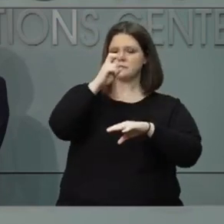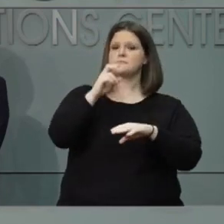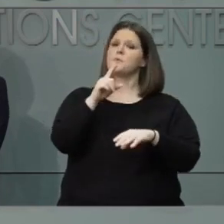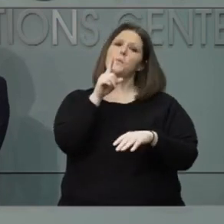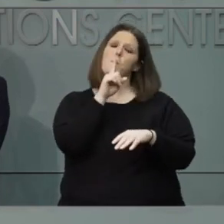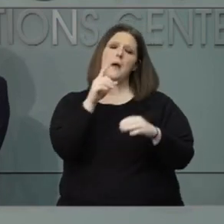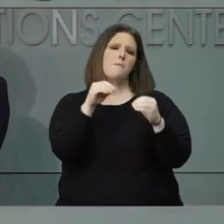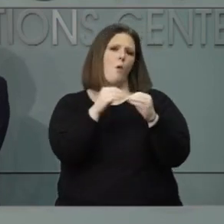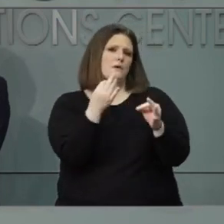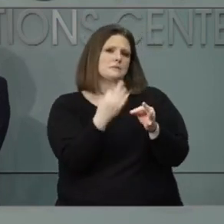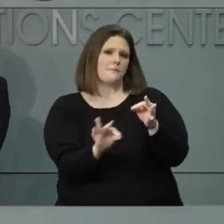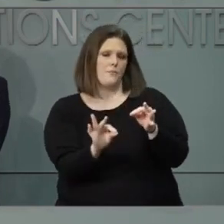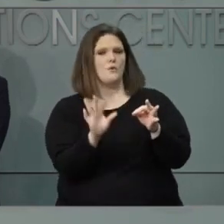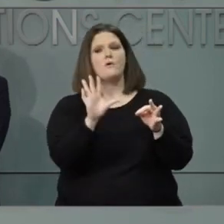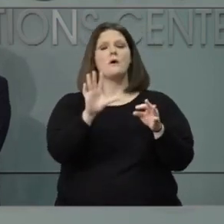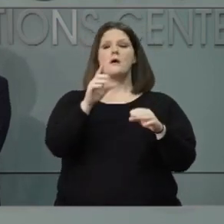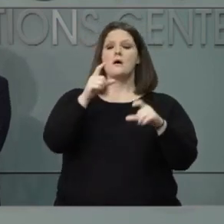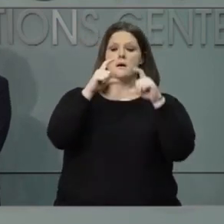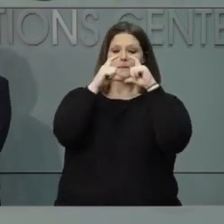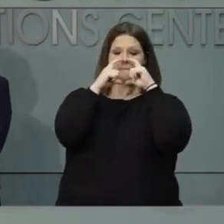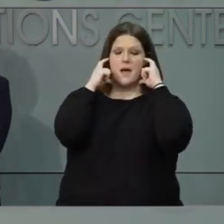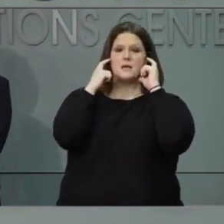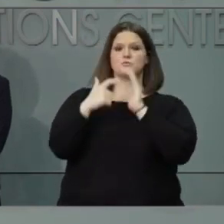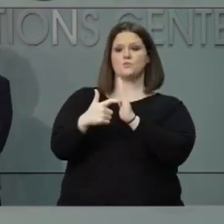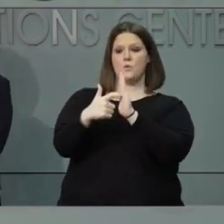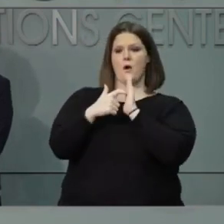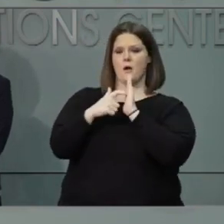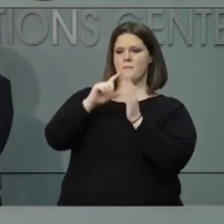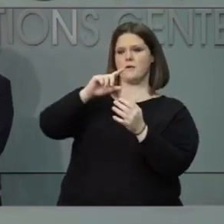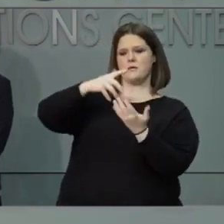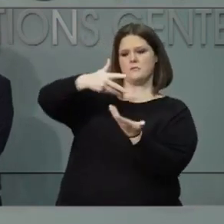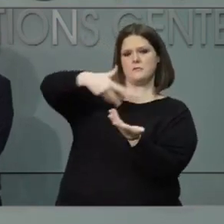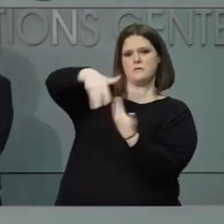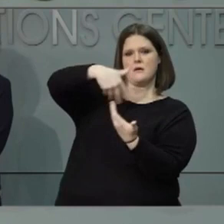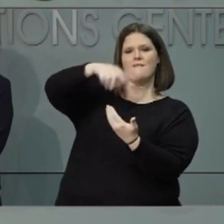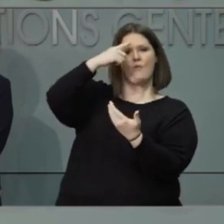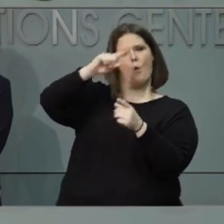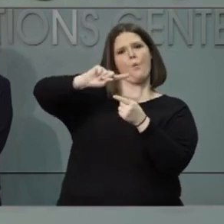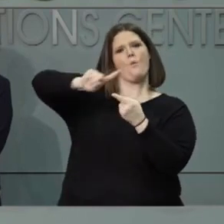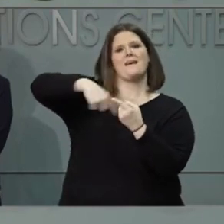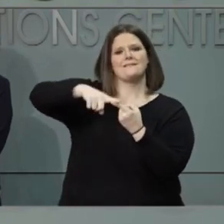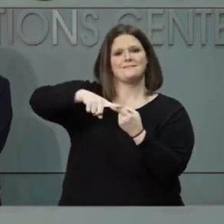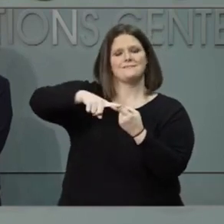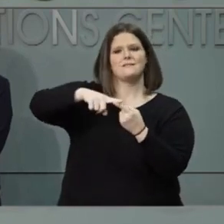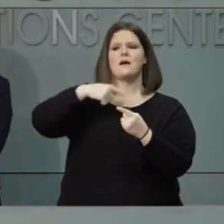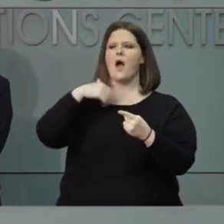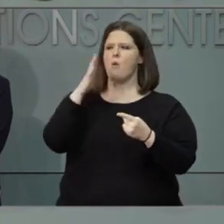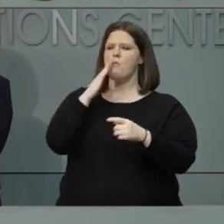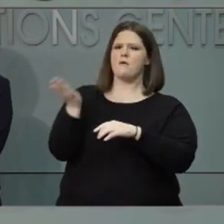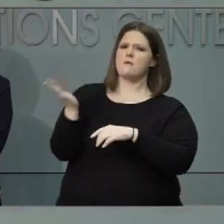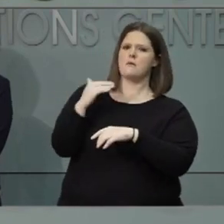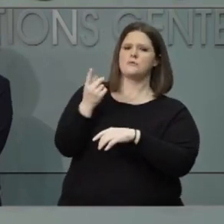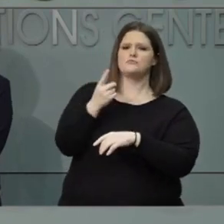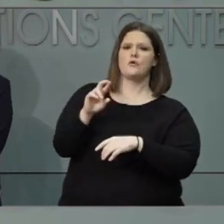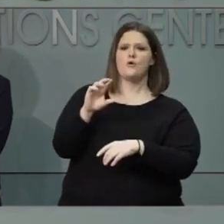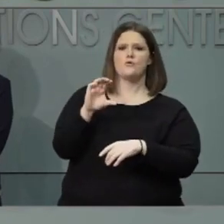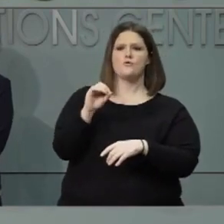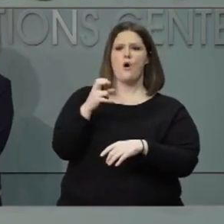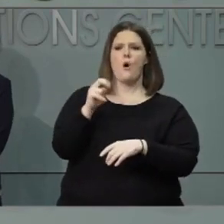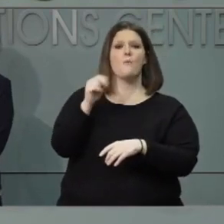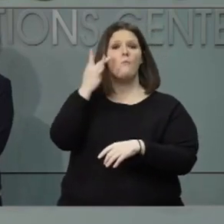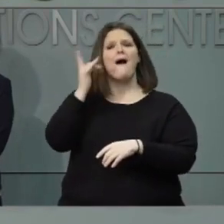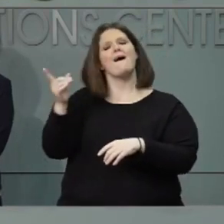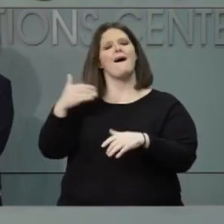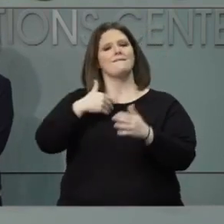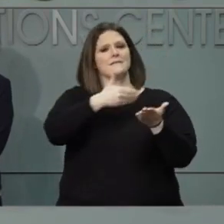requirements for when you need to have a mask. And what I'll do is recognize Dr. Cohen. They've been looking at the